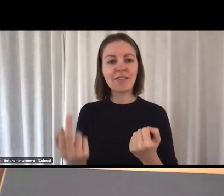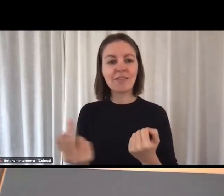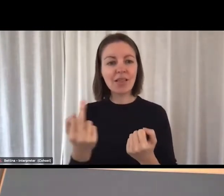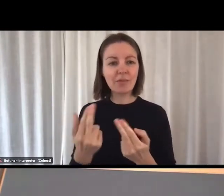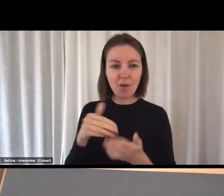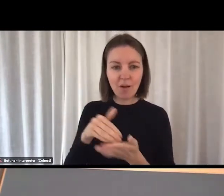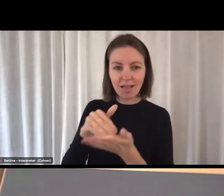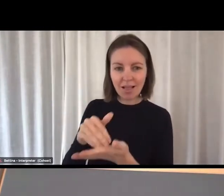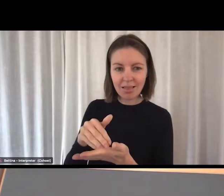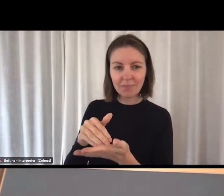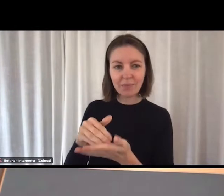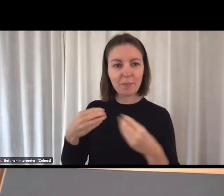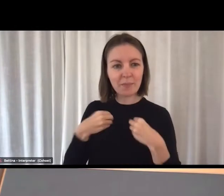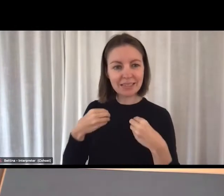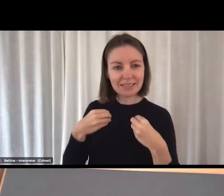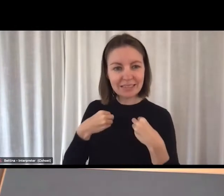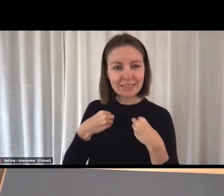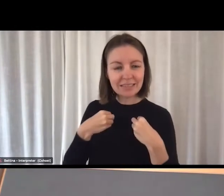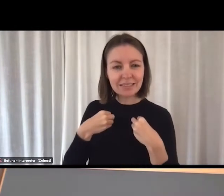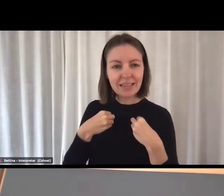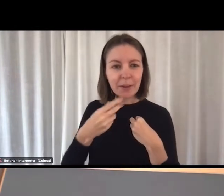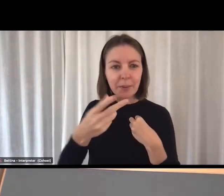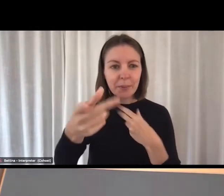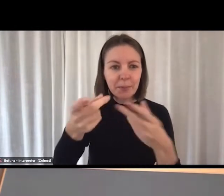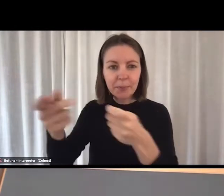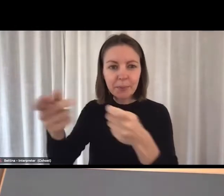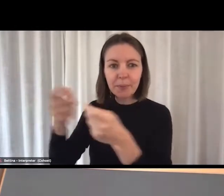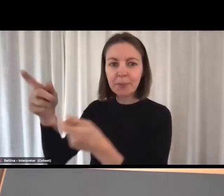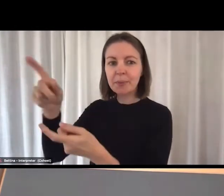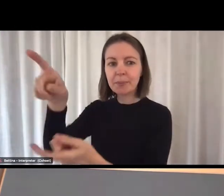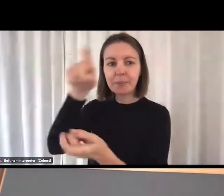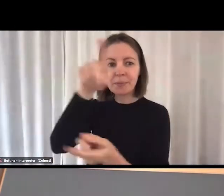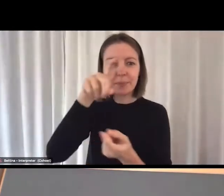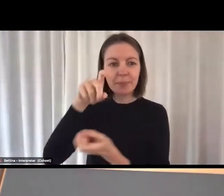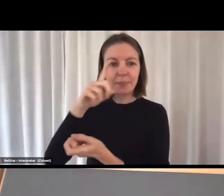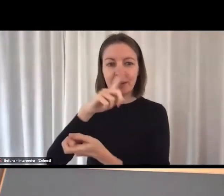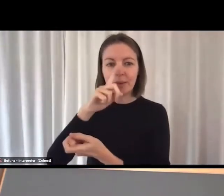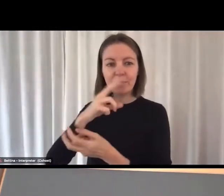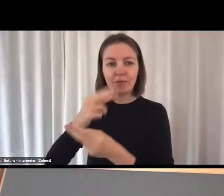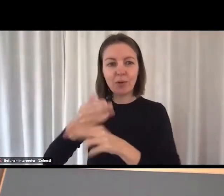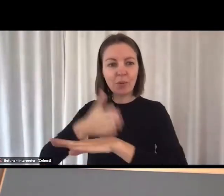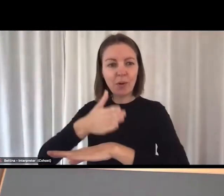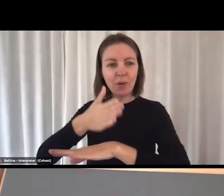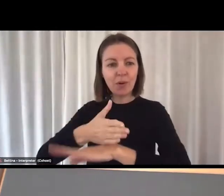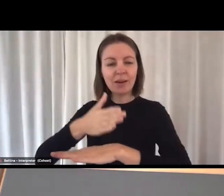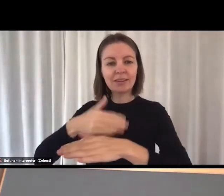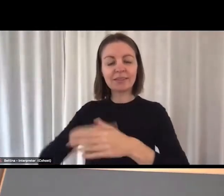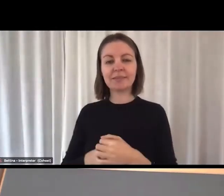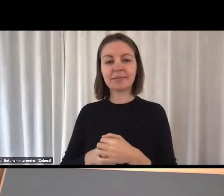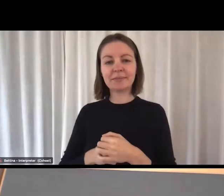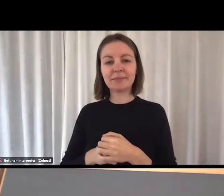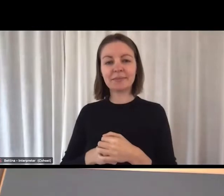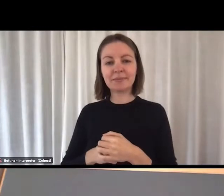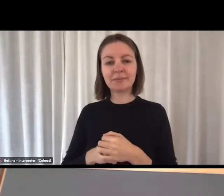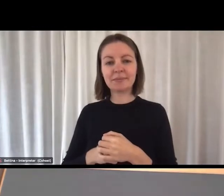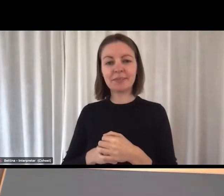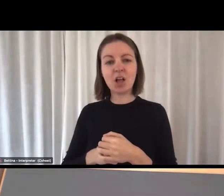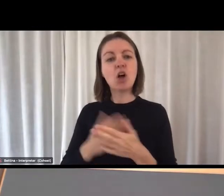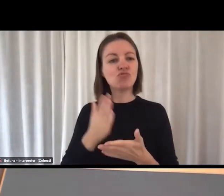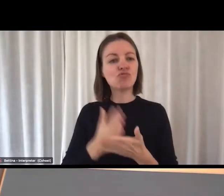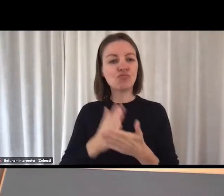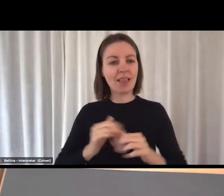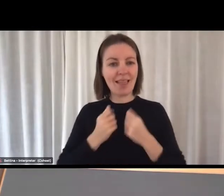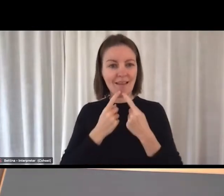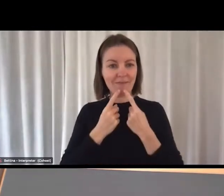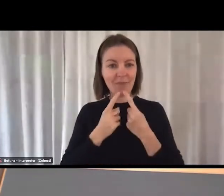attract and recruit workers to the care and support sector. The information is employer focused, but we think it's